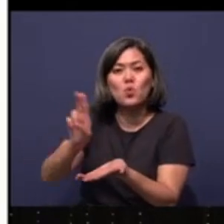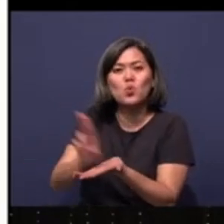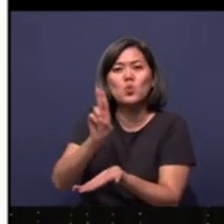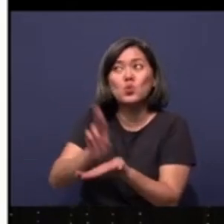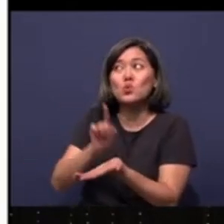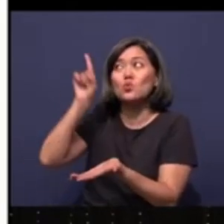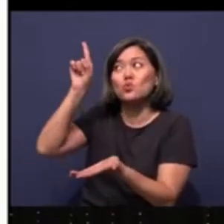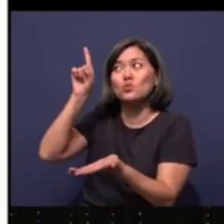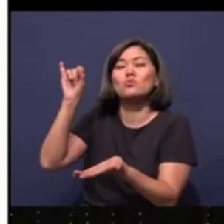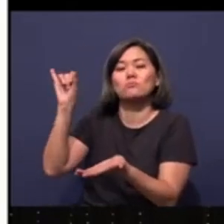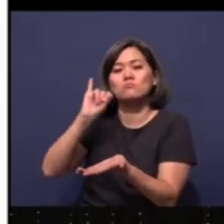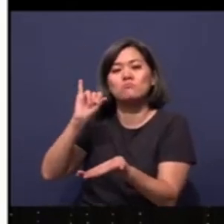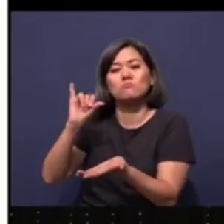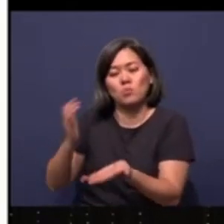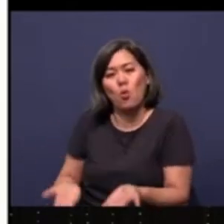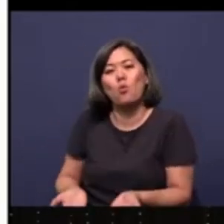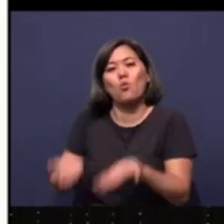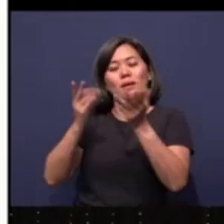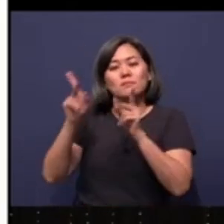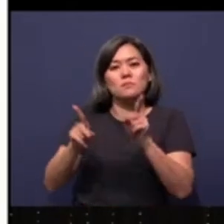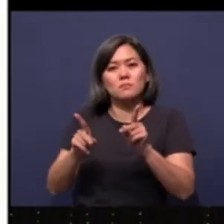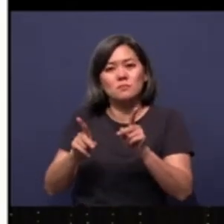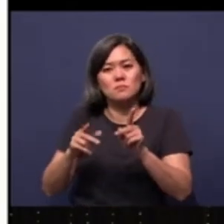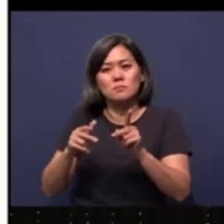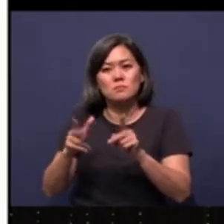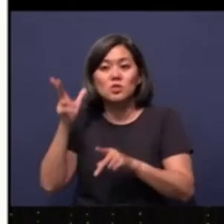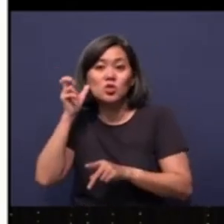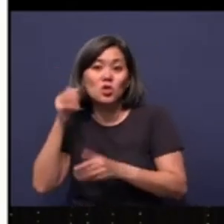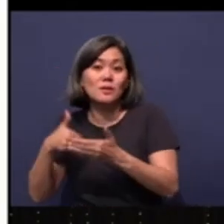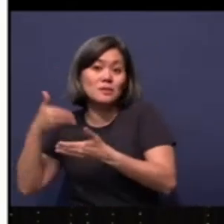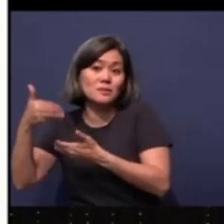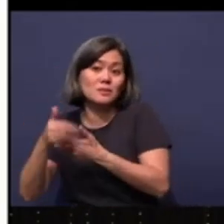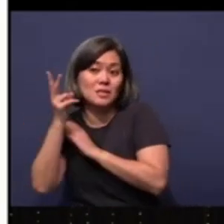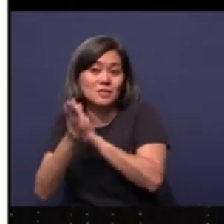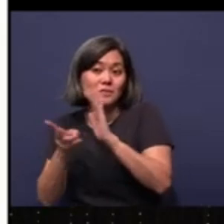to raise up. Can we hear the next video, please?